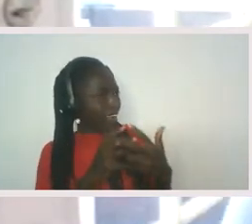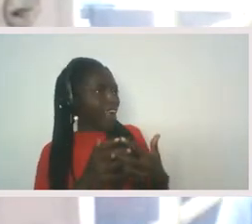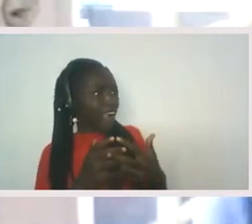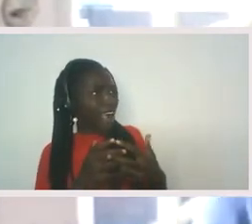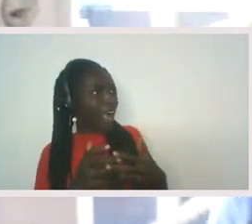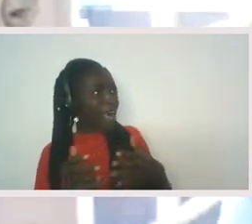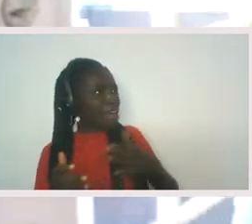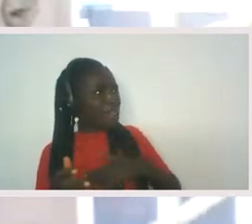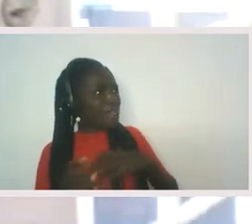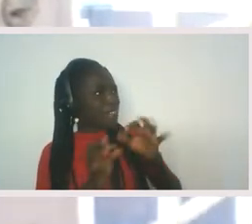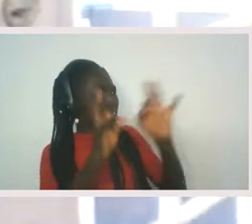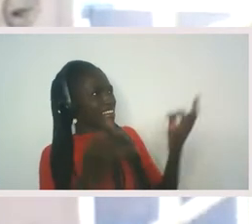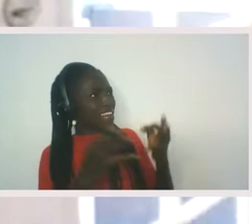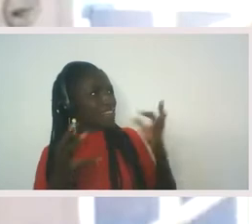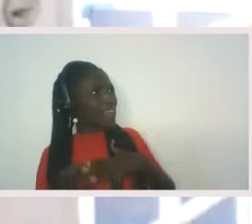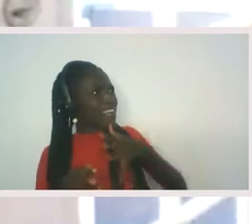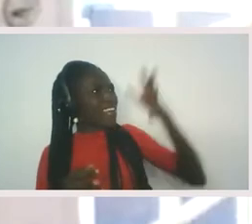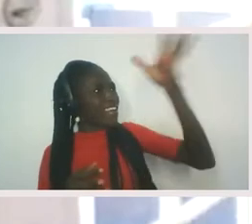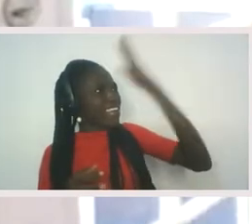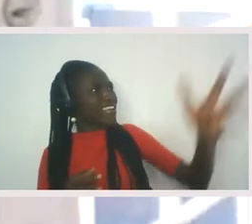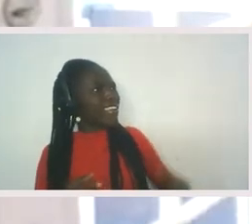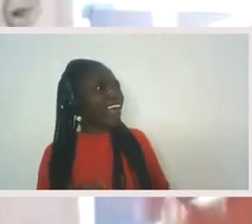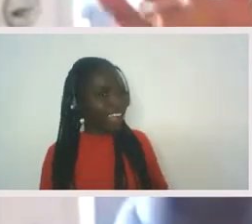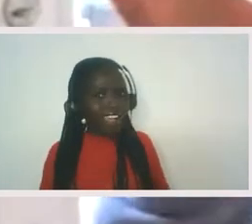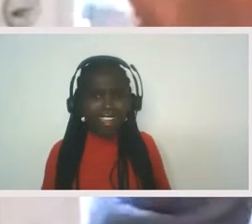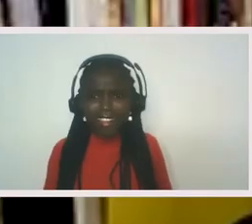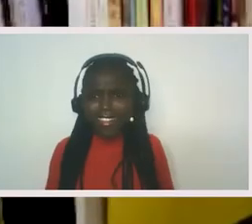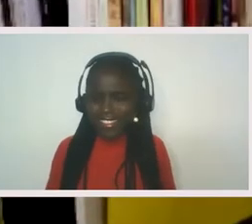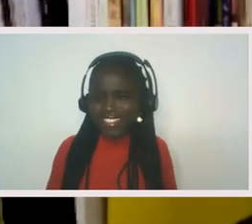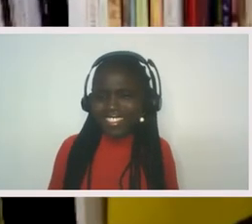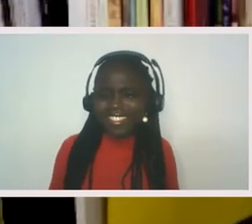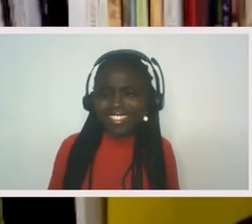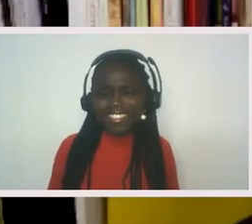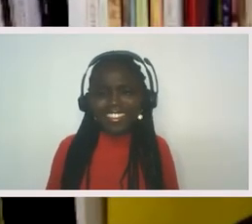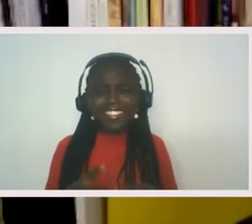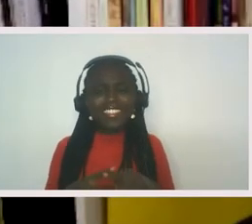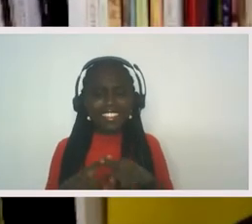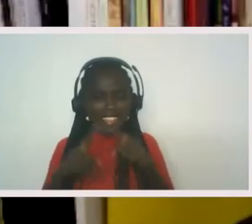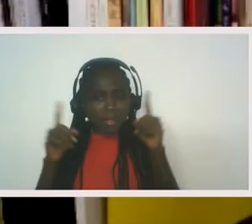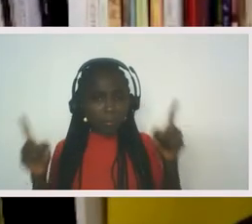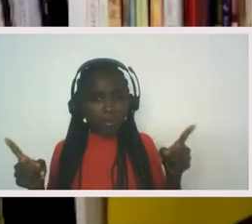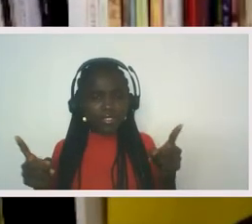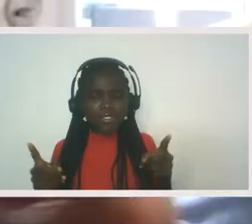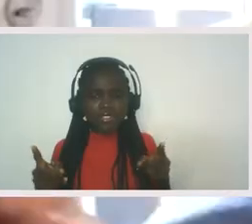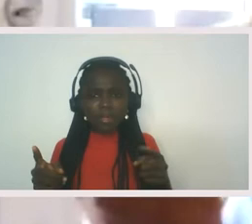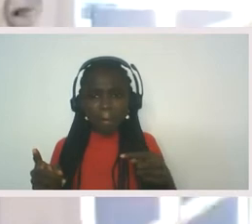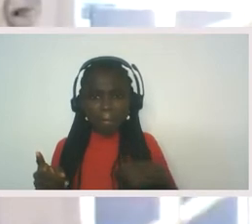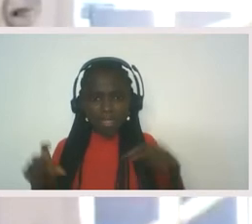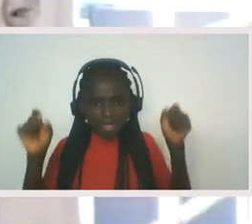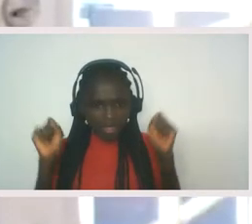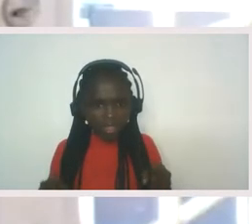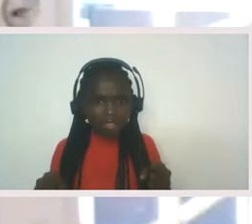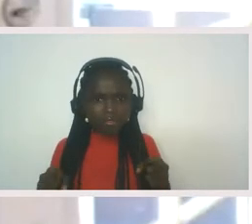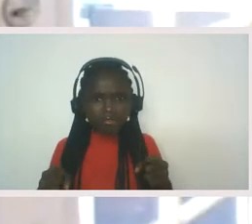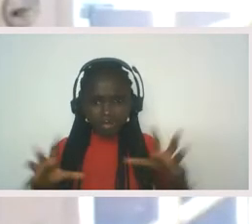go out into the sphere? Absolutely. Will I use it? Maybe. I don't know. It depends. But right. To be able to go like, oh, I might come